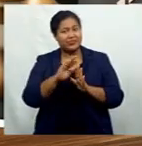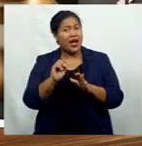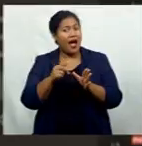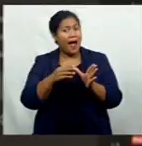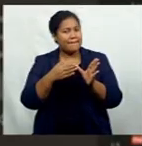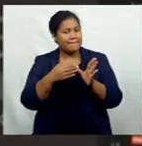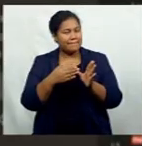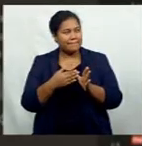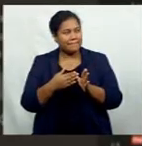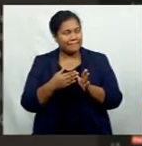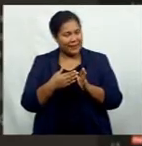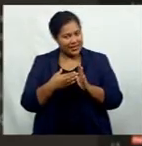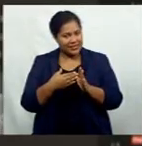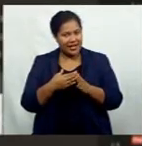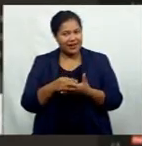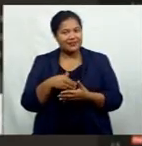weekend.